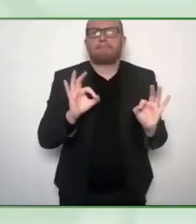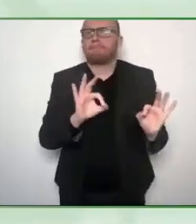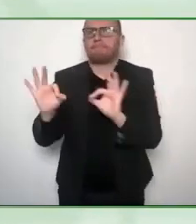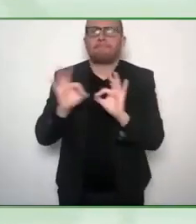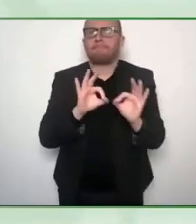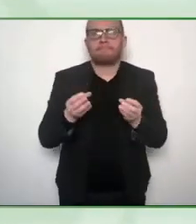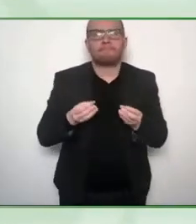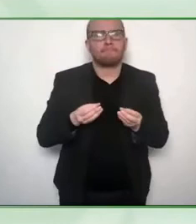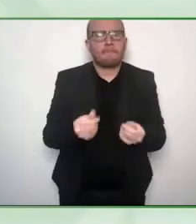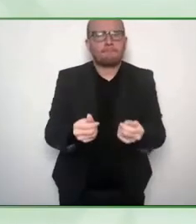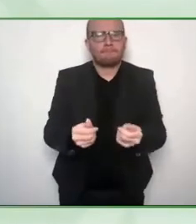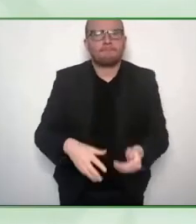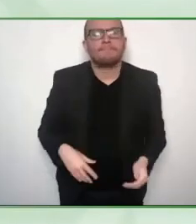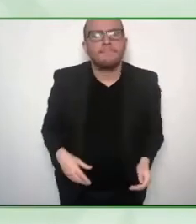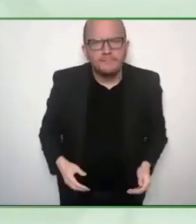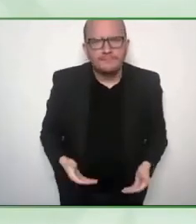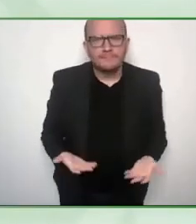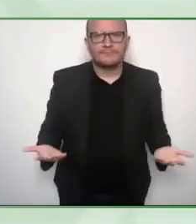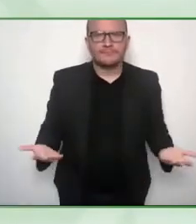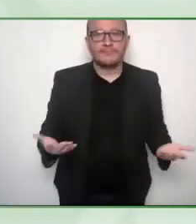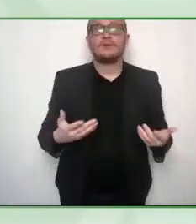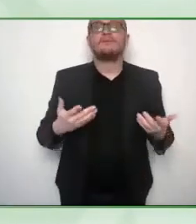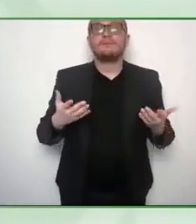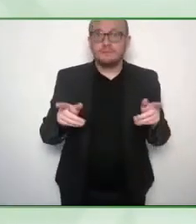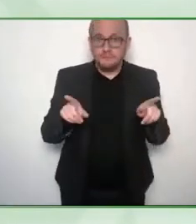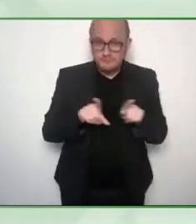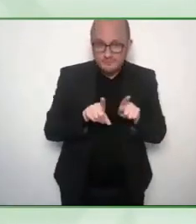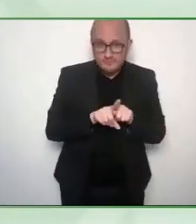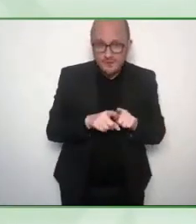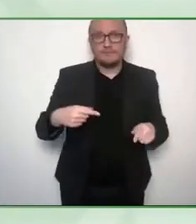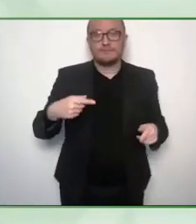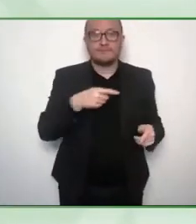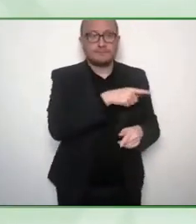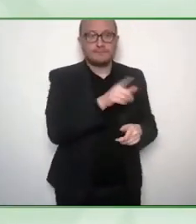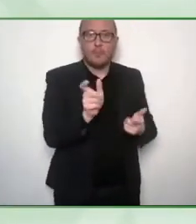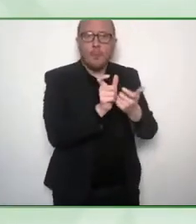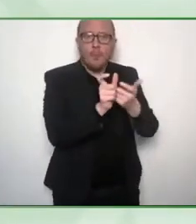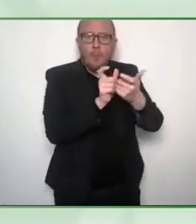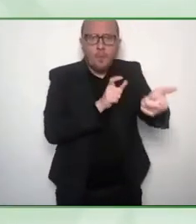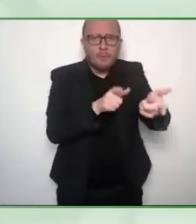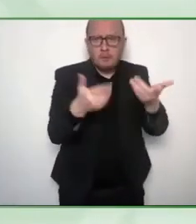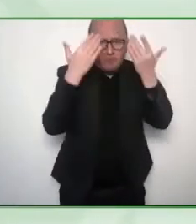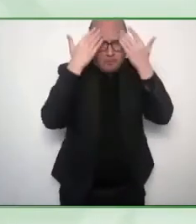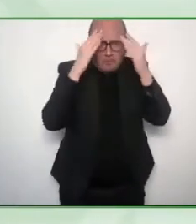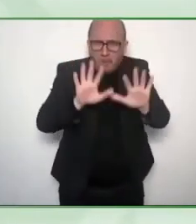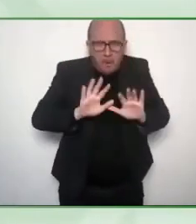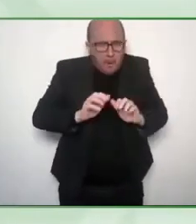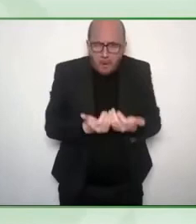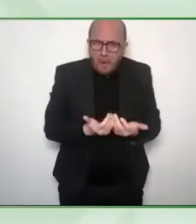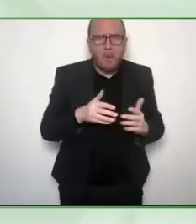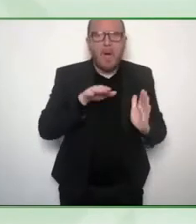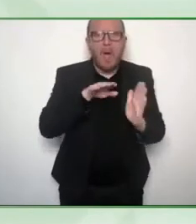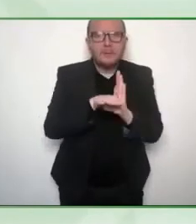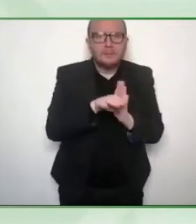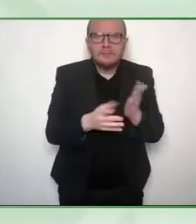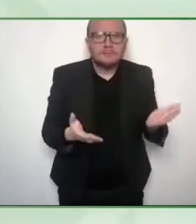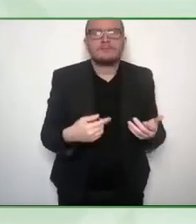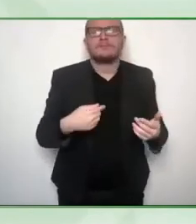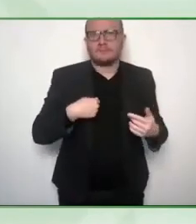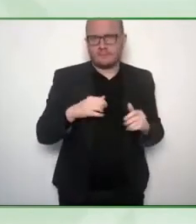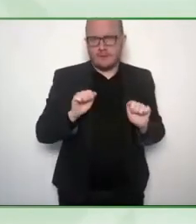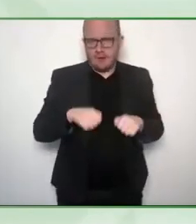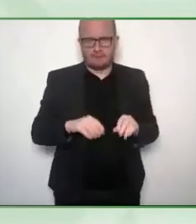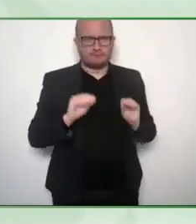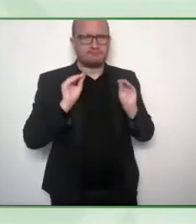themselves on how disabled friendly they are for all types of disabilities. So all of this has been happening